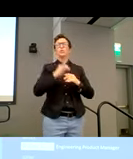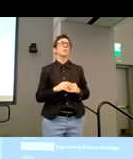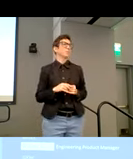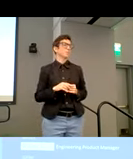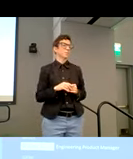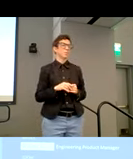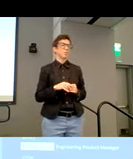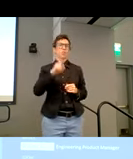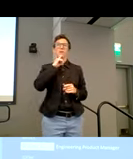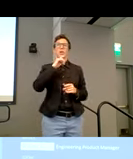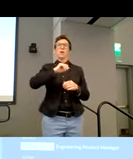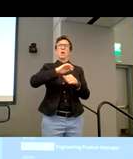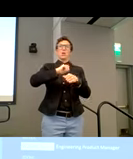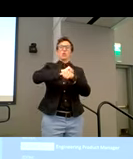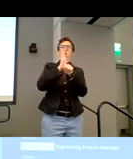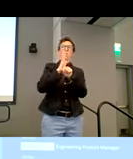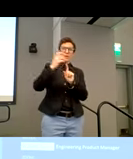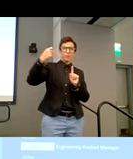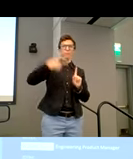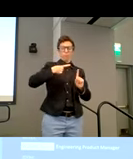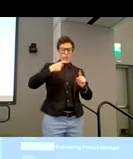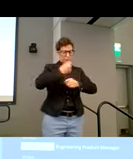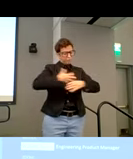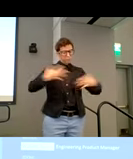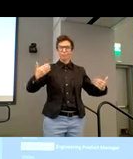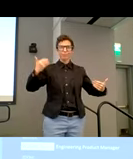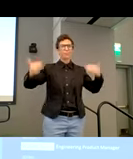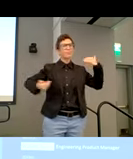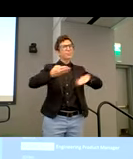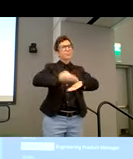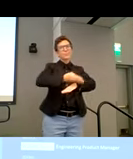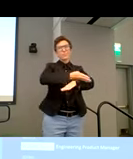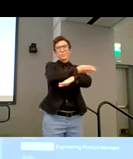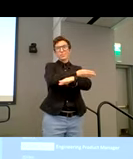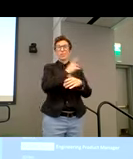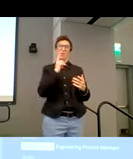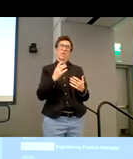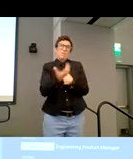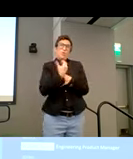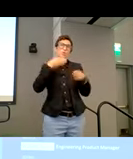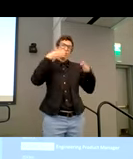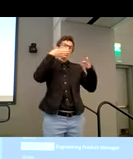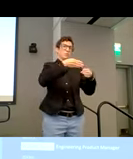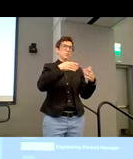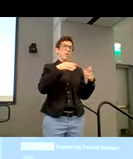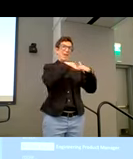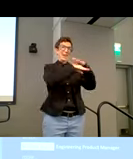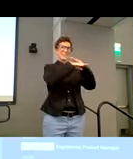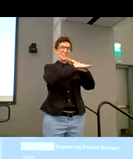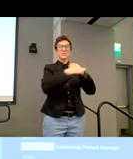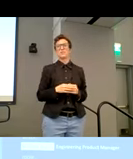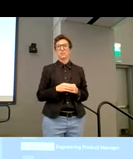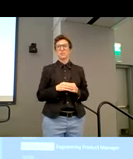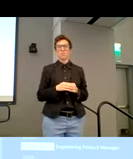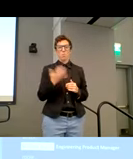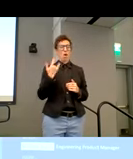was a catalyst to an accelerated growth and focus of accessibility on our products, when they became such